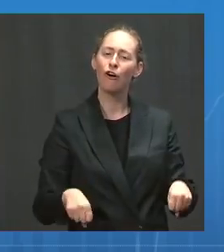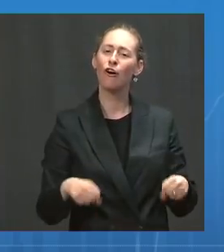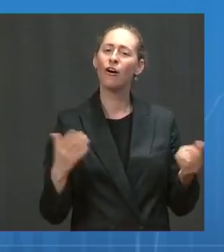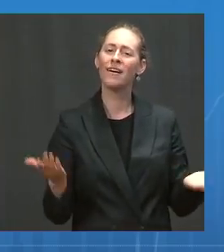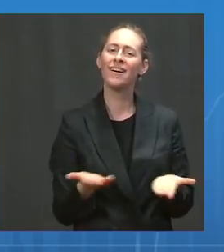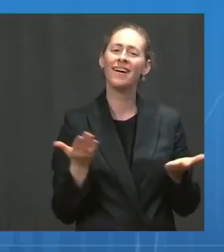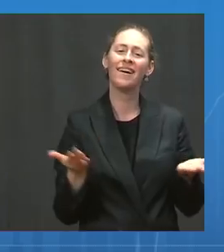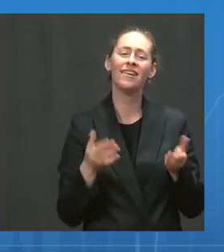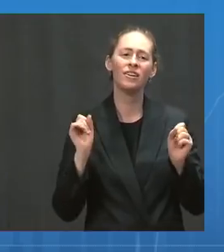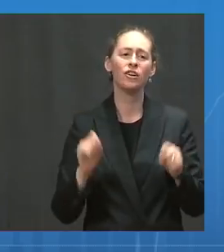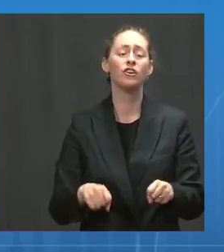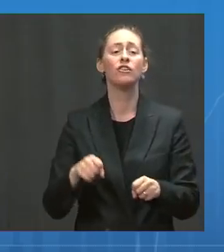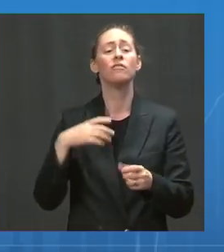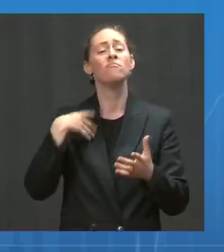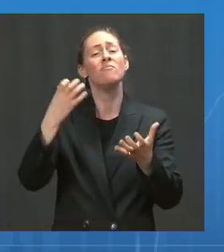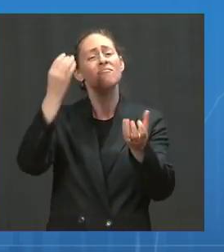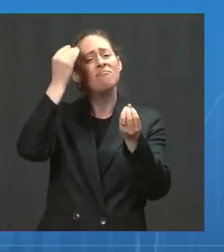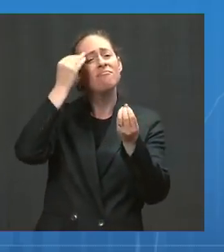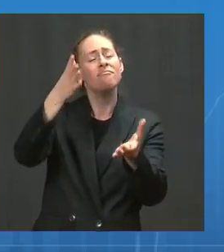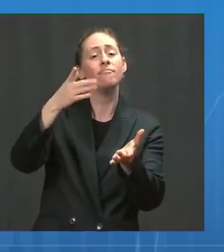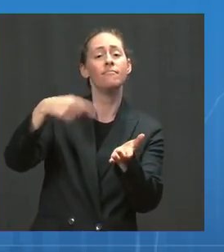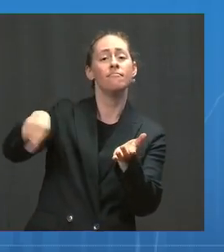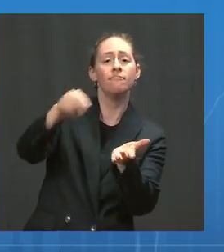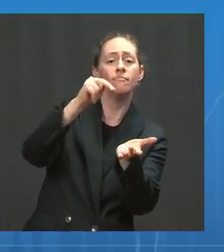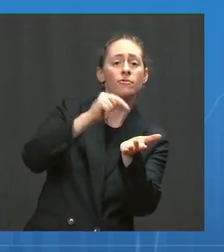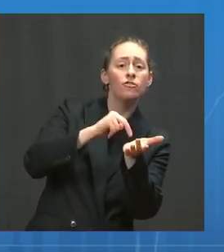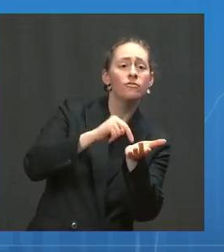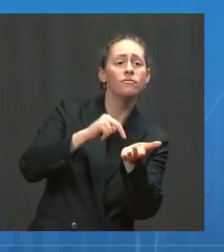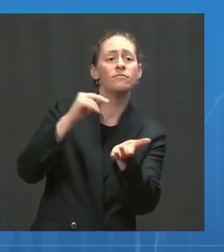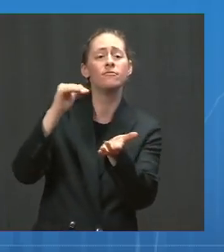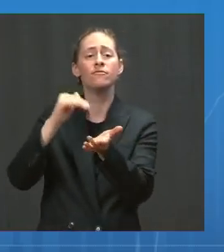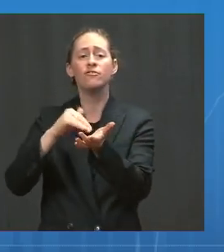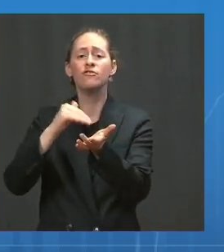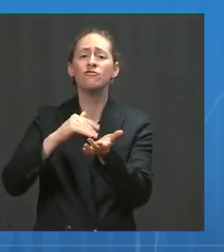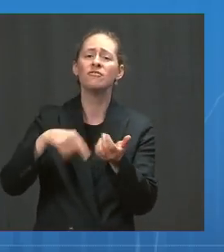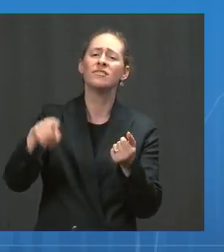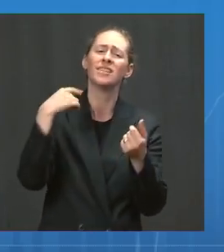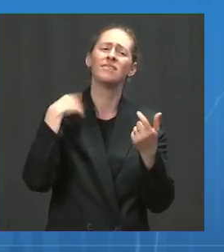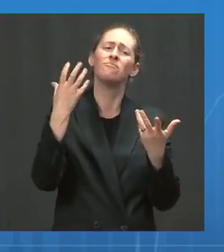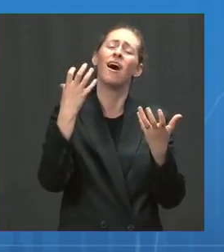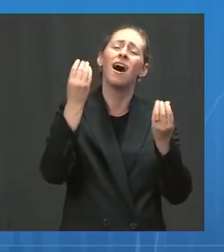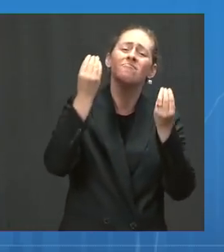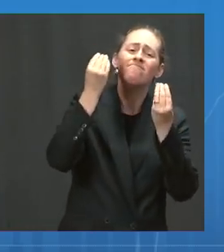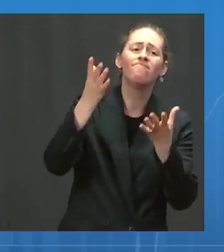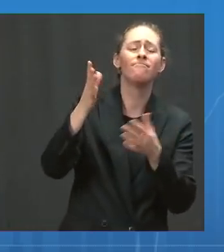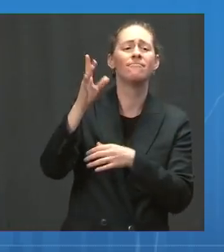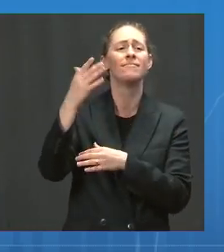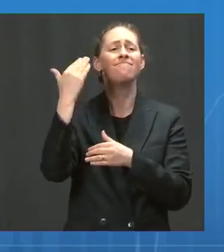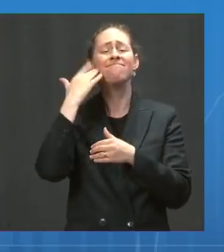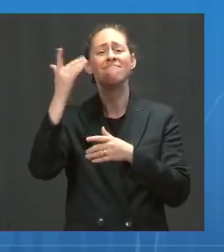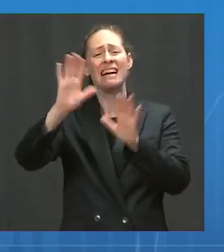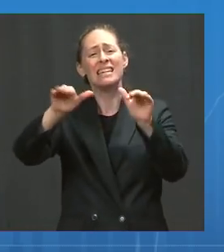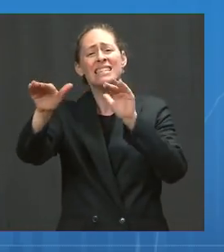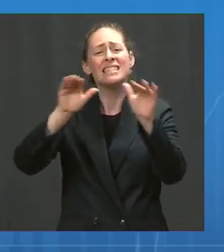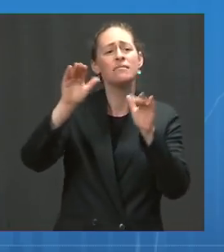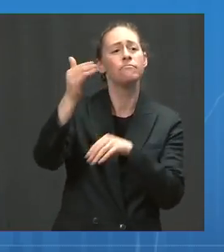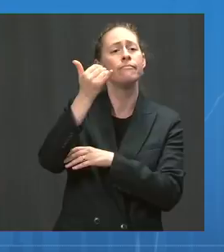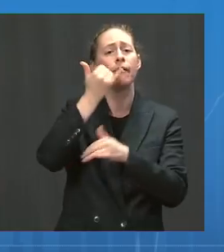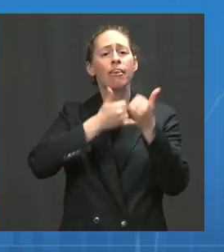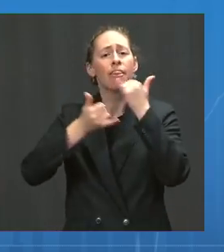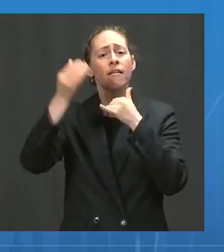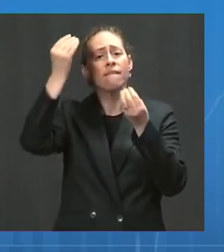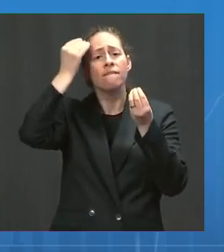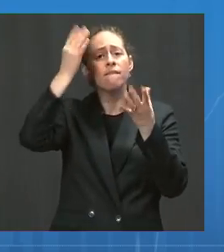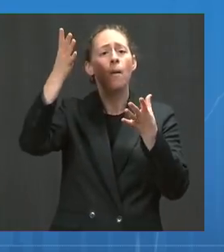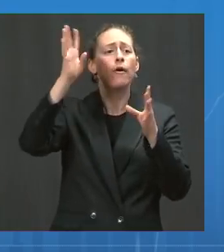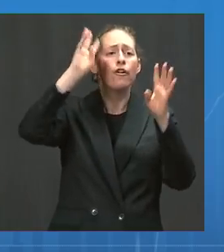nurses, scientists, and public health experts are too often being drowned out by the false sirens of misinformation. Misinformation robs